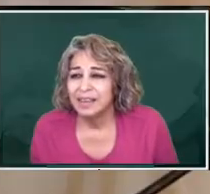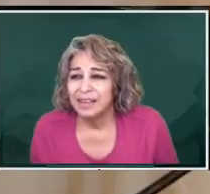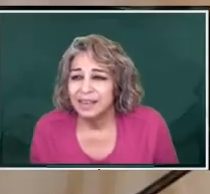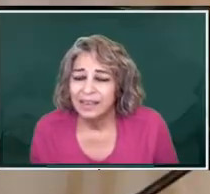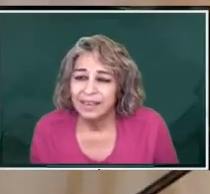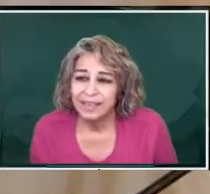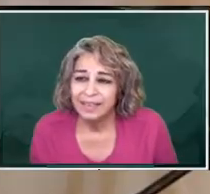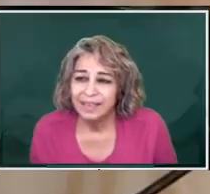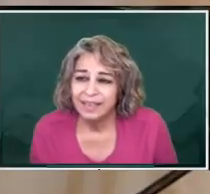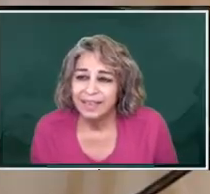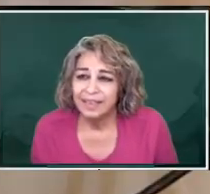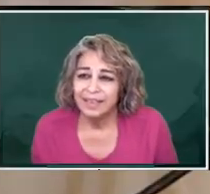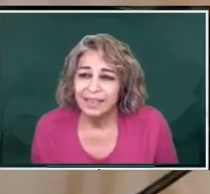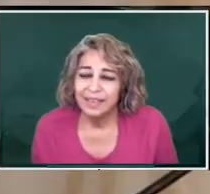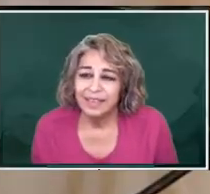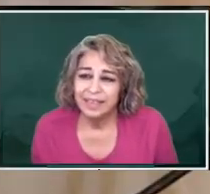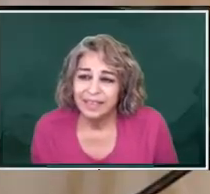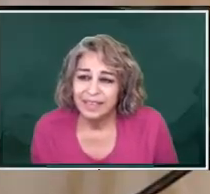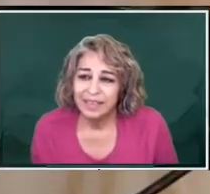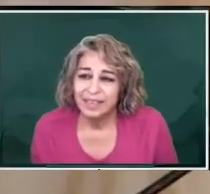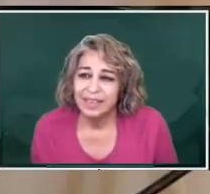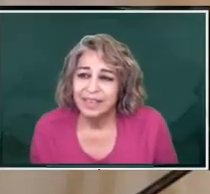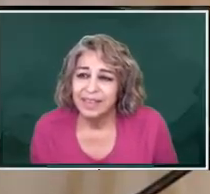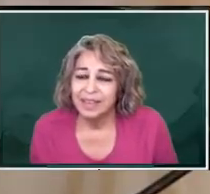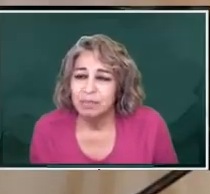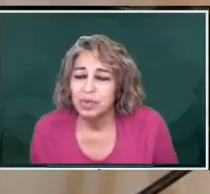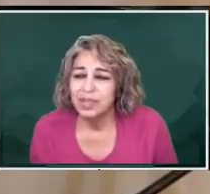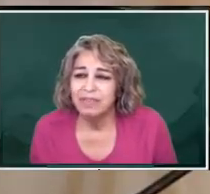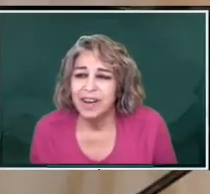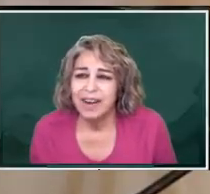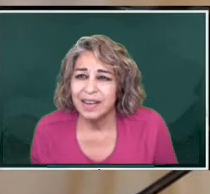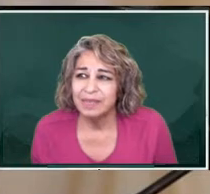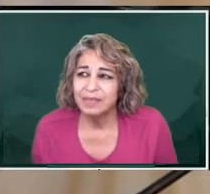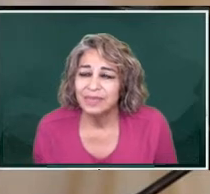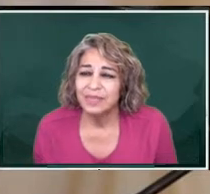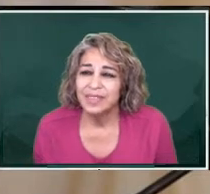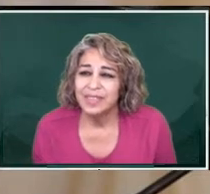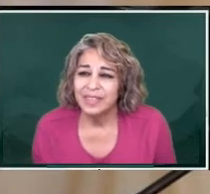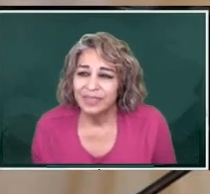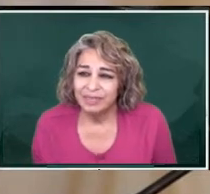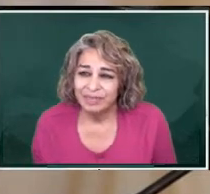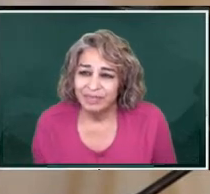butifarra.